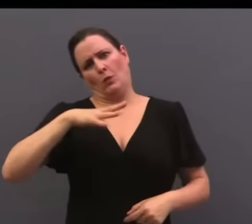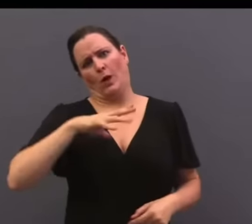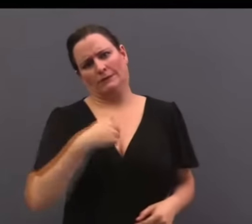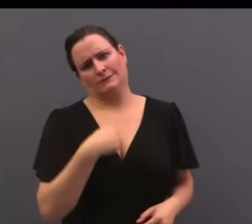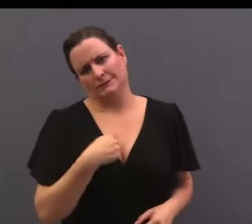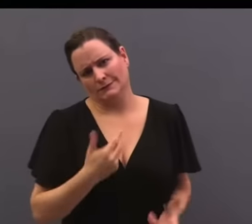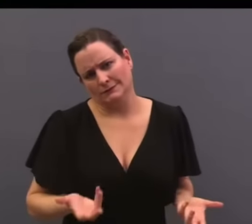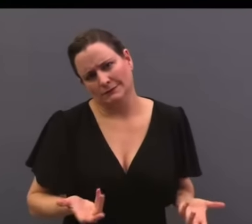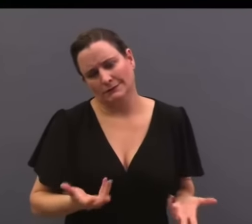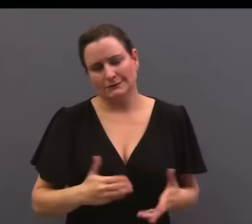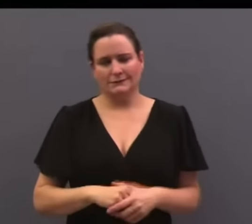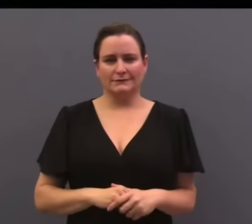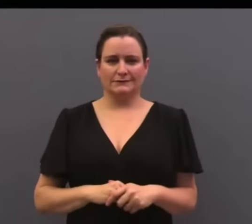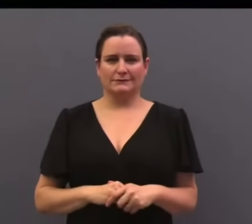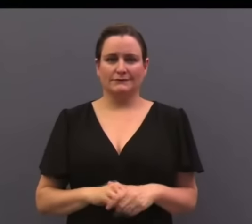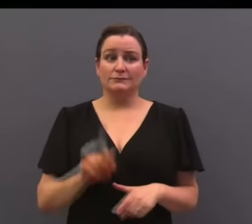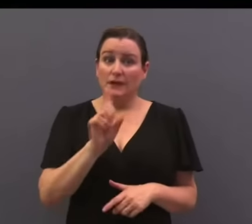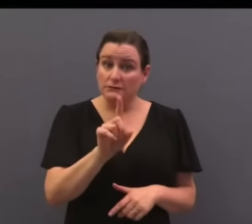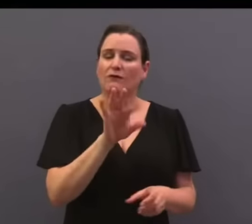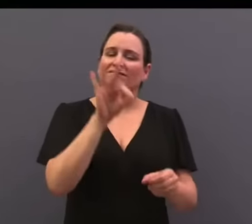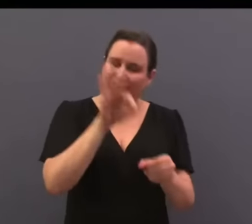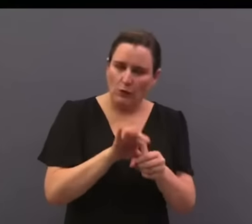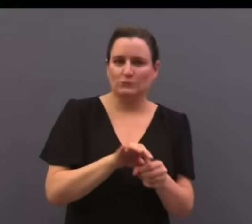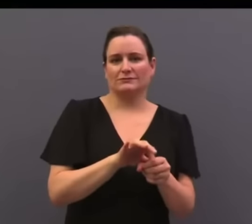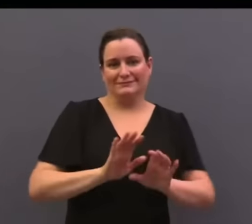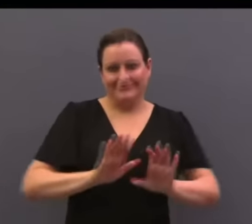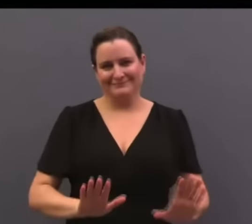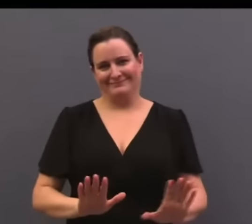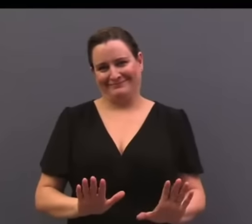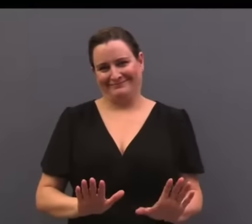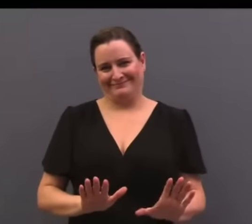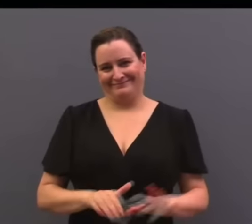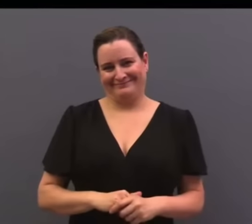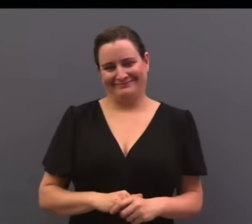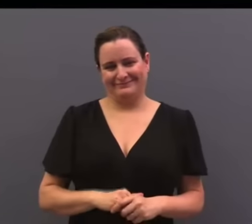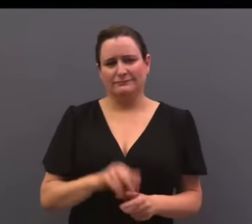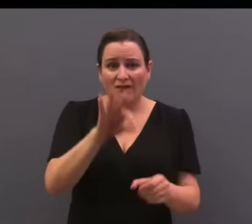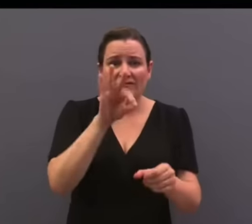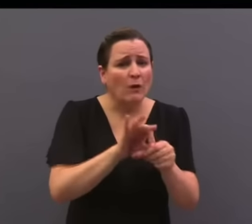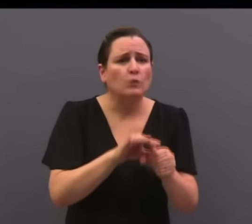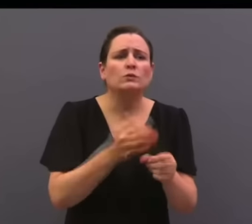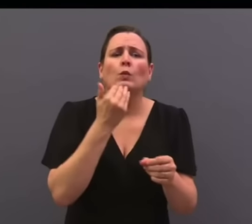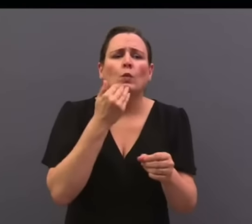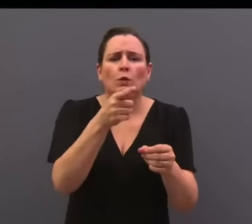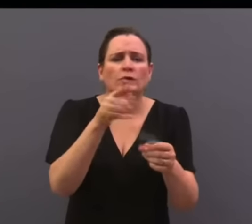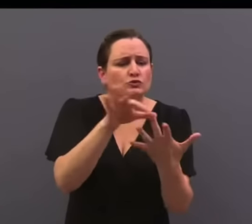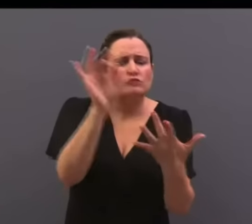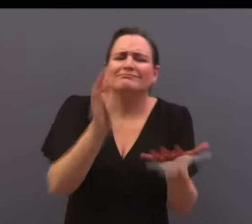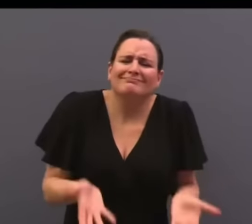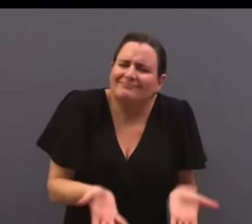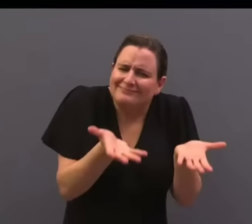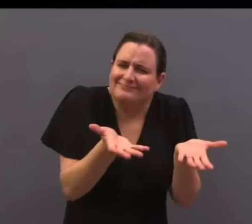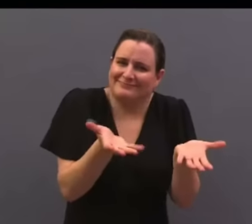If you vote, your vote counts. And let me put the electoral system in simple terms. What